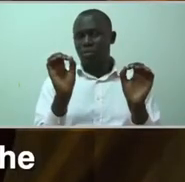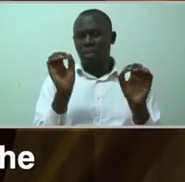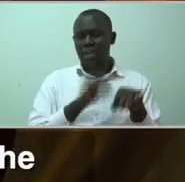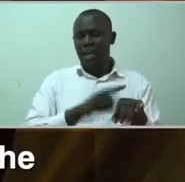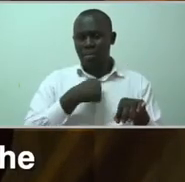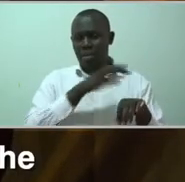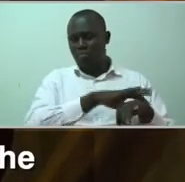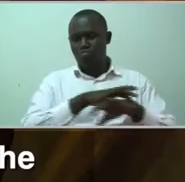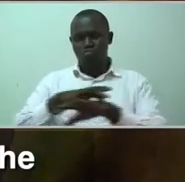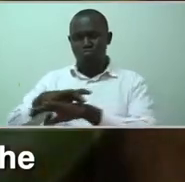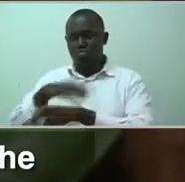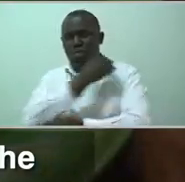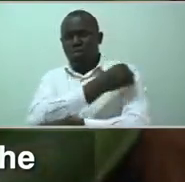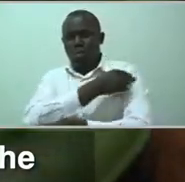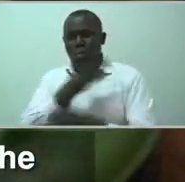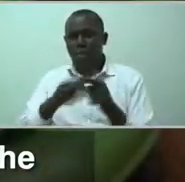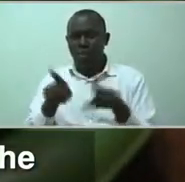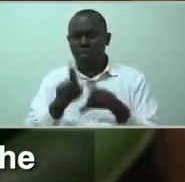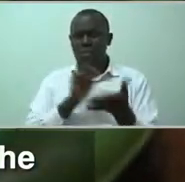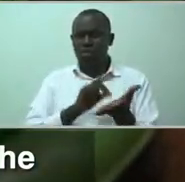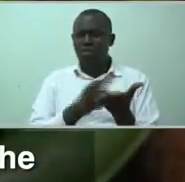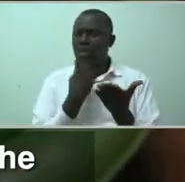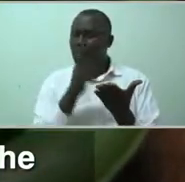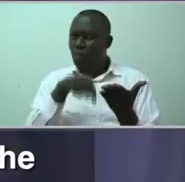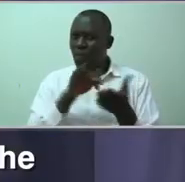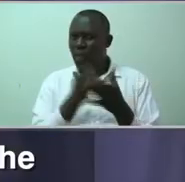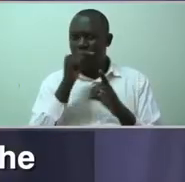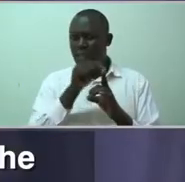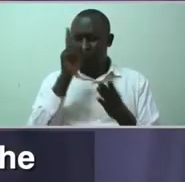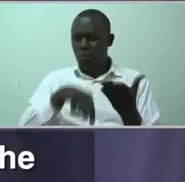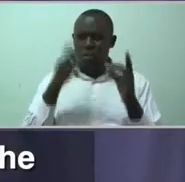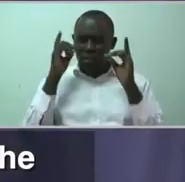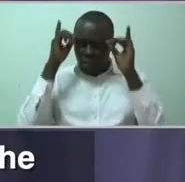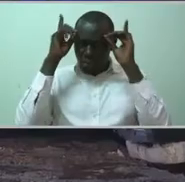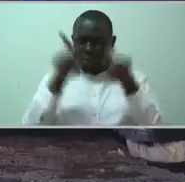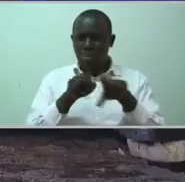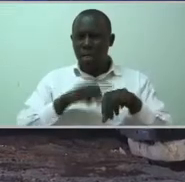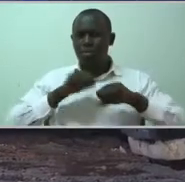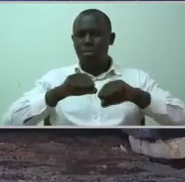It was not until when I was taken to hospital when the doctors told me I have depression and epilepsy.